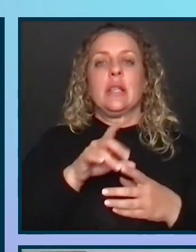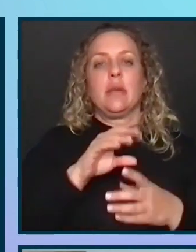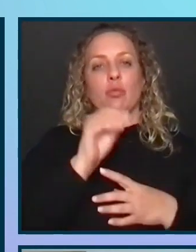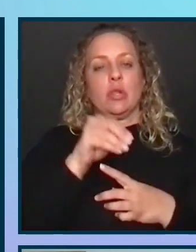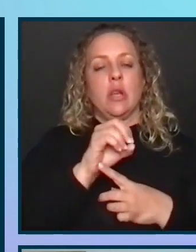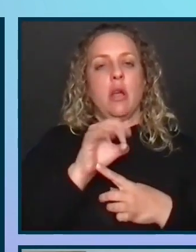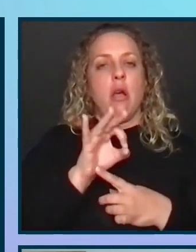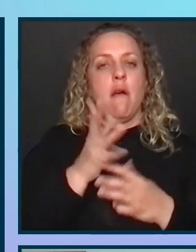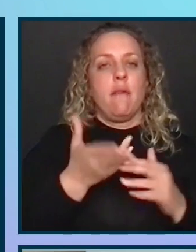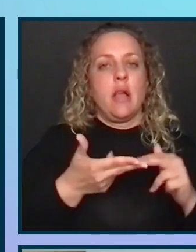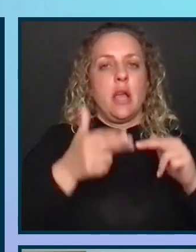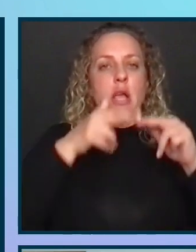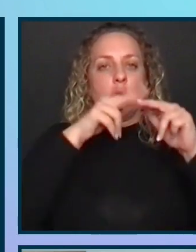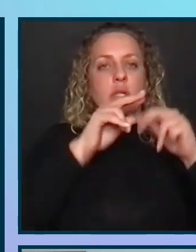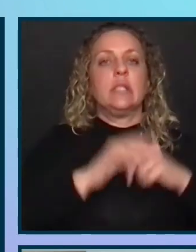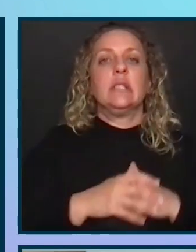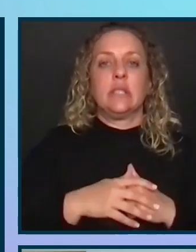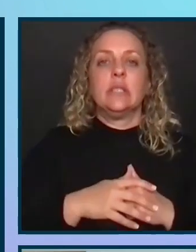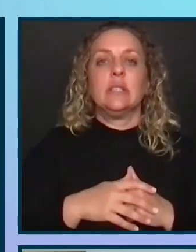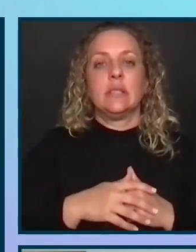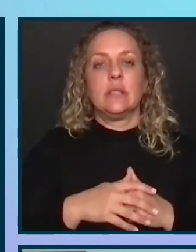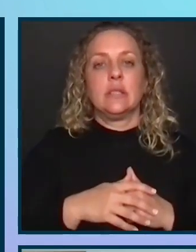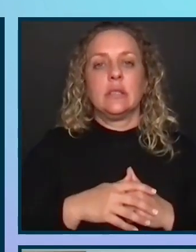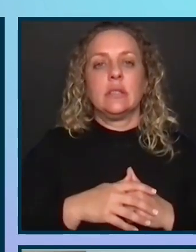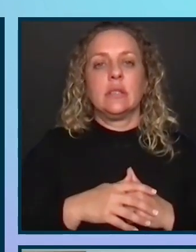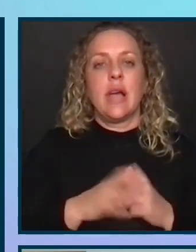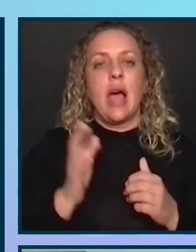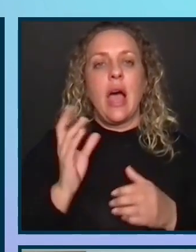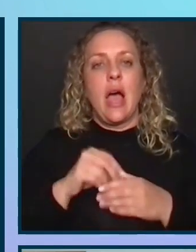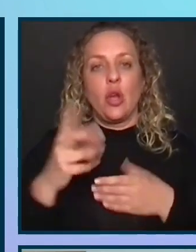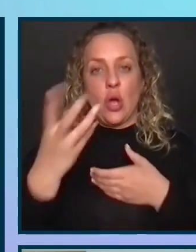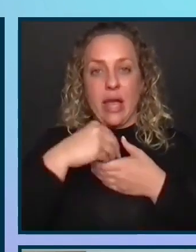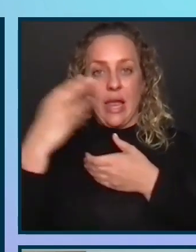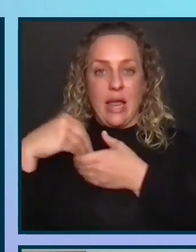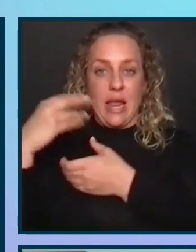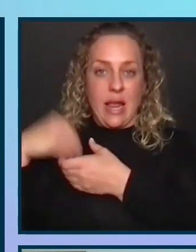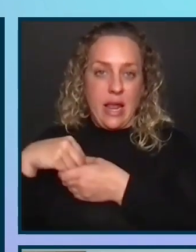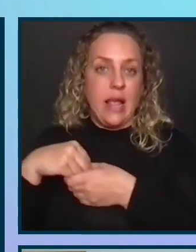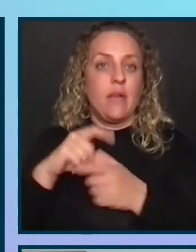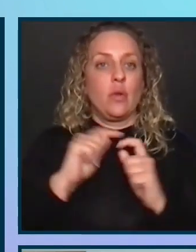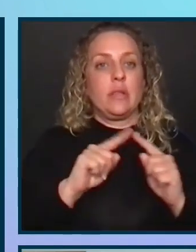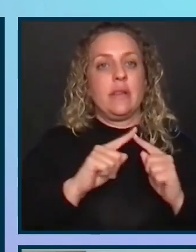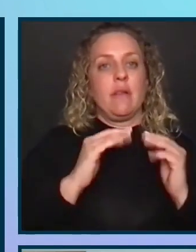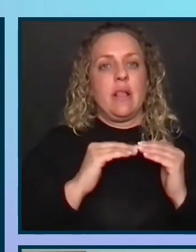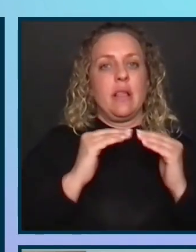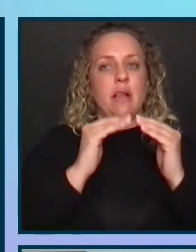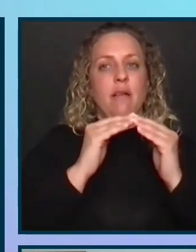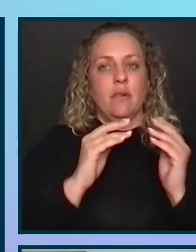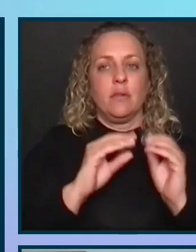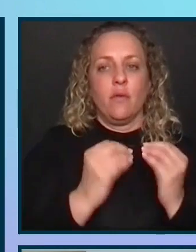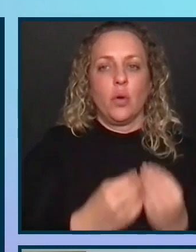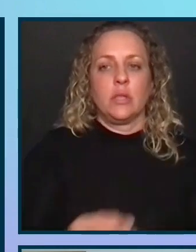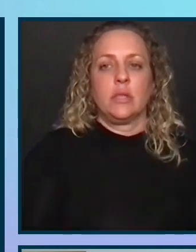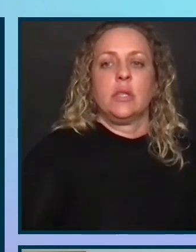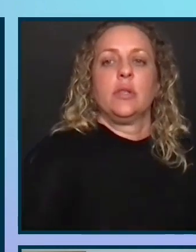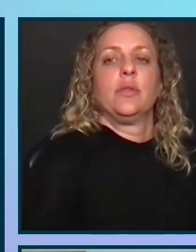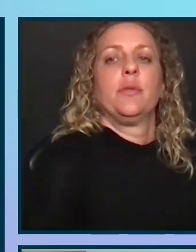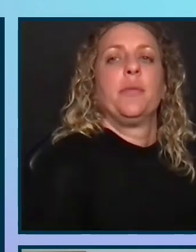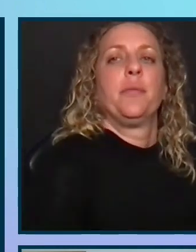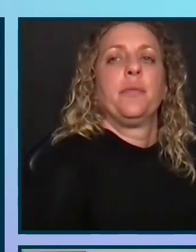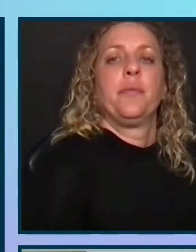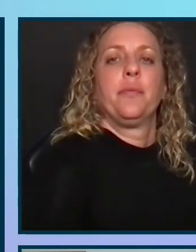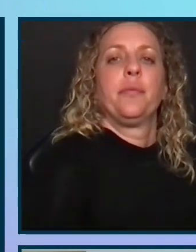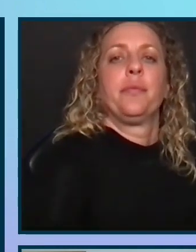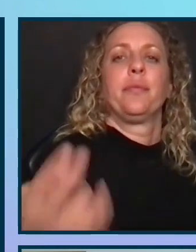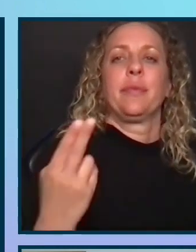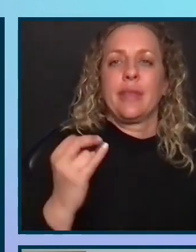of the increases as you're engaging those different levels of the organization. Heidi, can you tell us